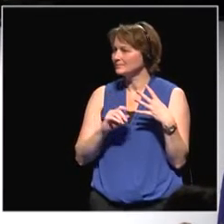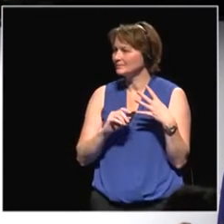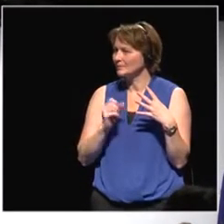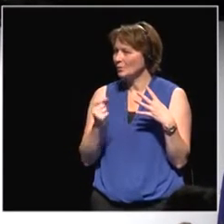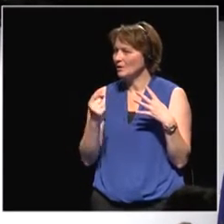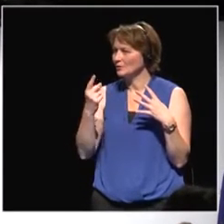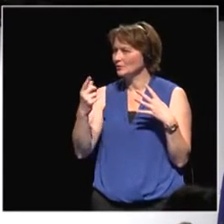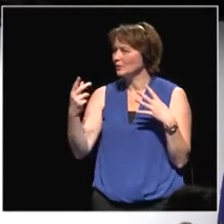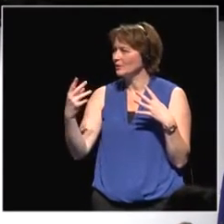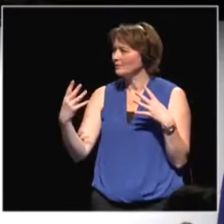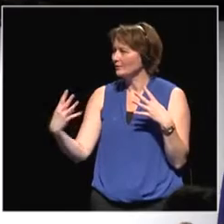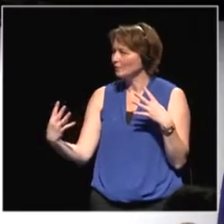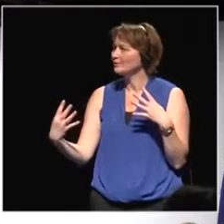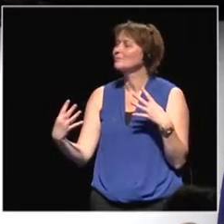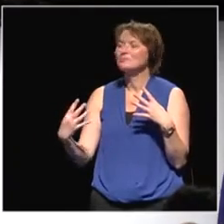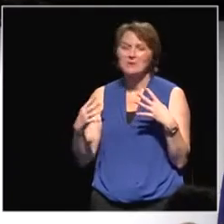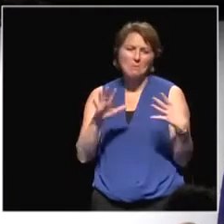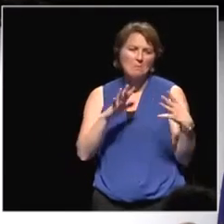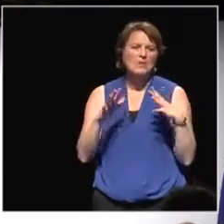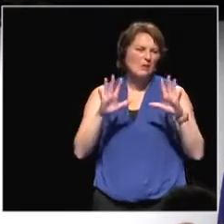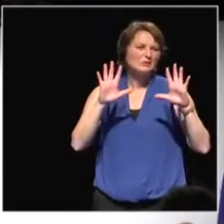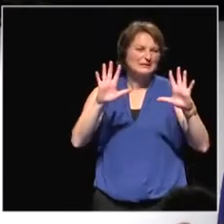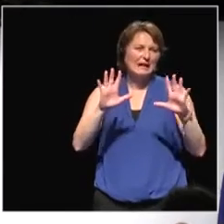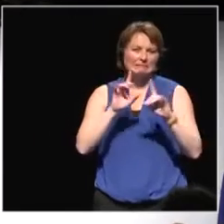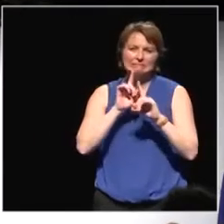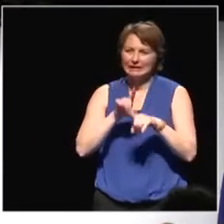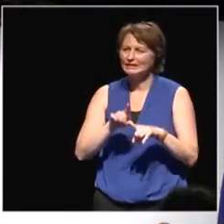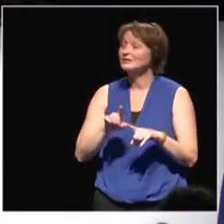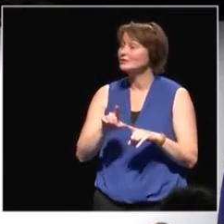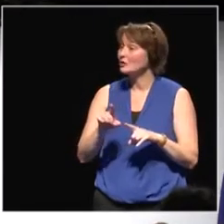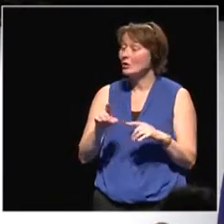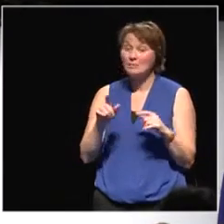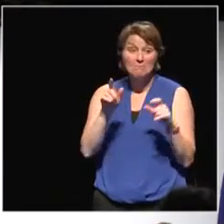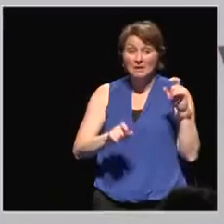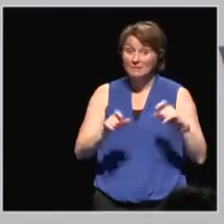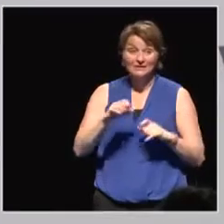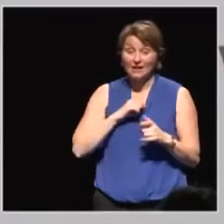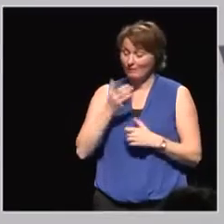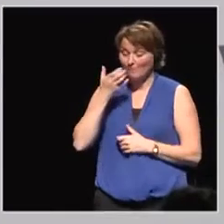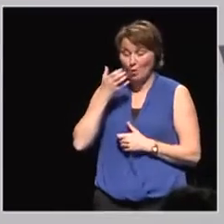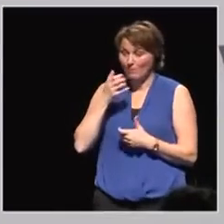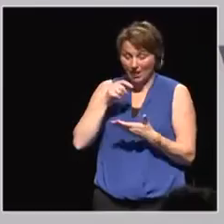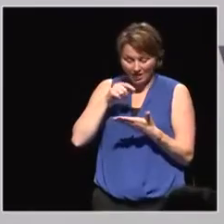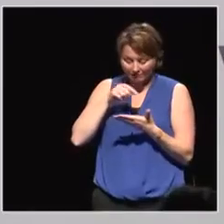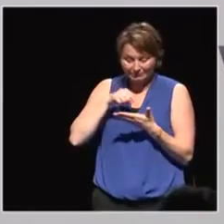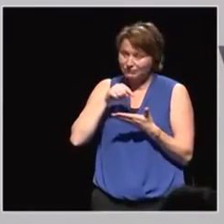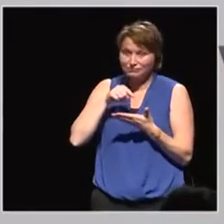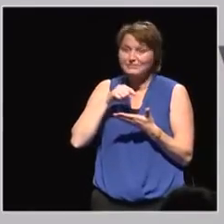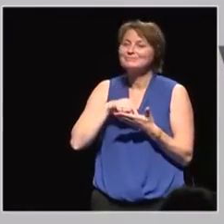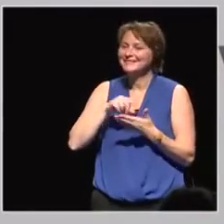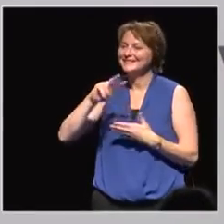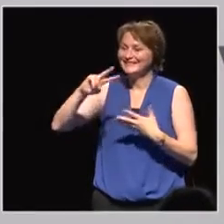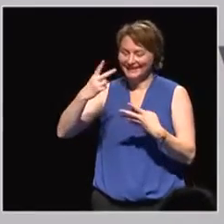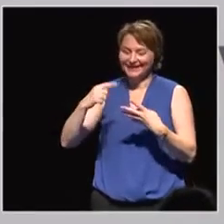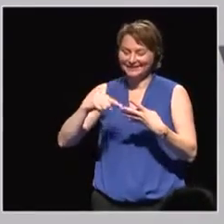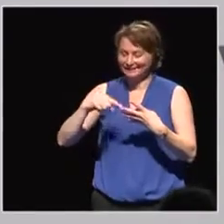One, two, three, four. Okay, I have like 10 answers. So even for people who didn't vote for the mobile app, the second answer is the